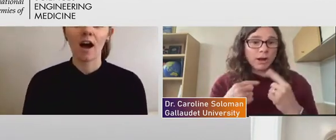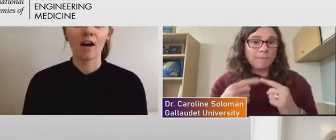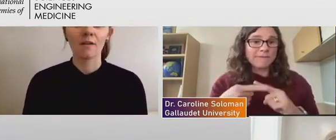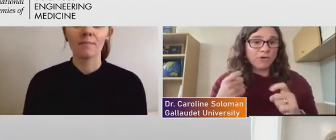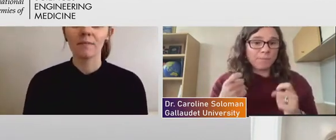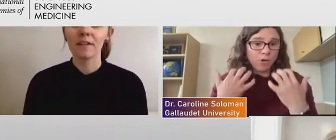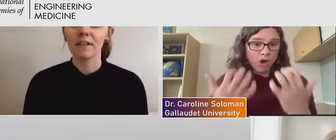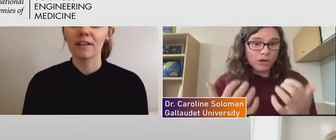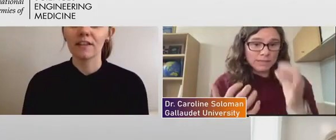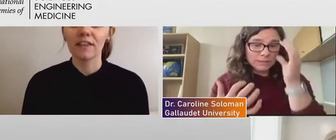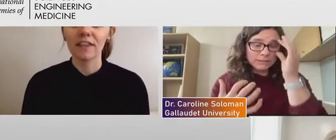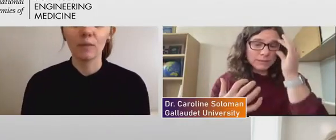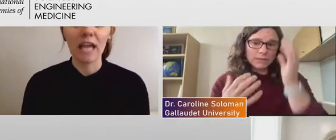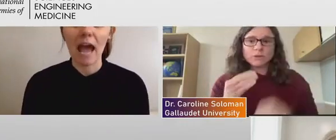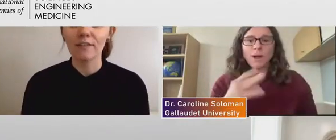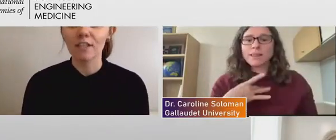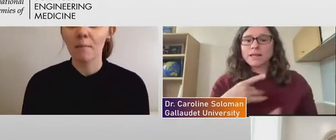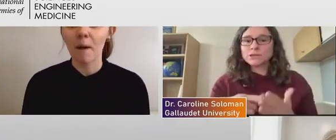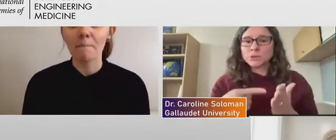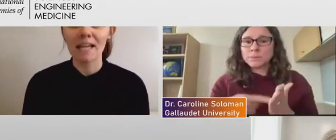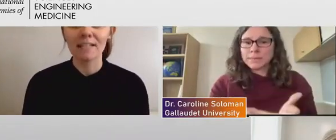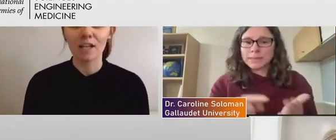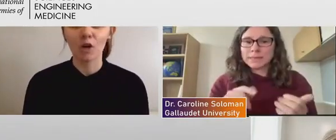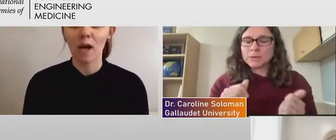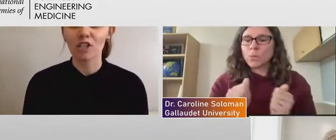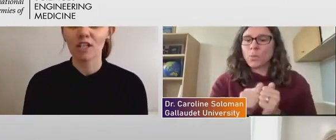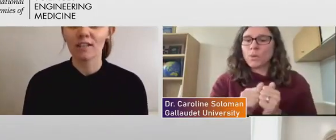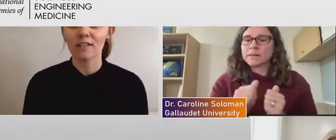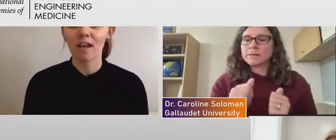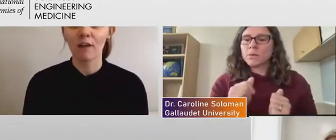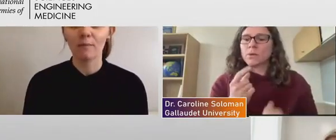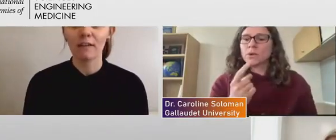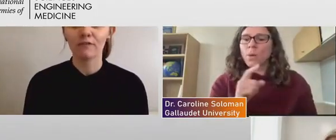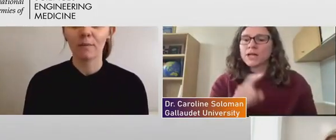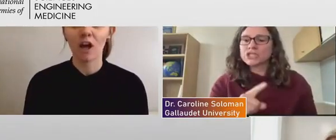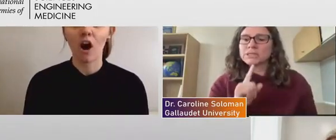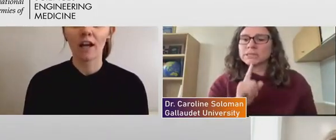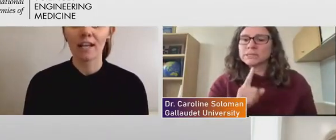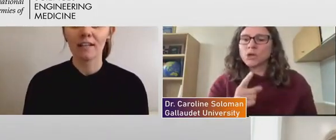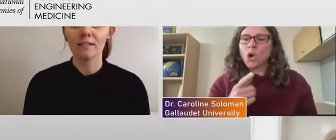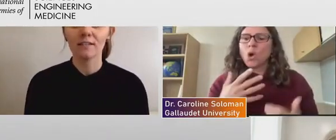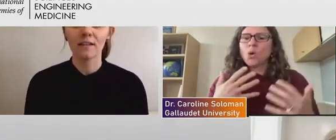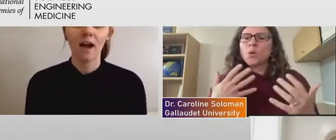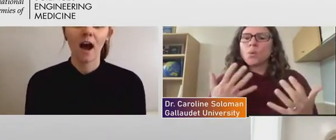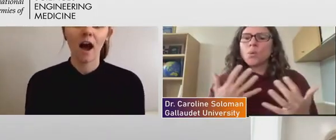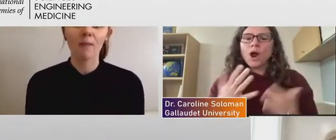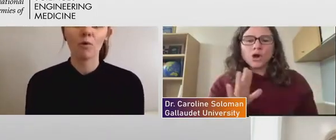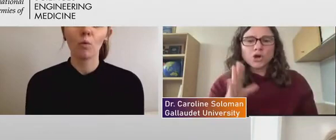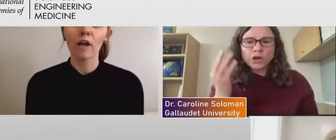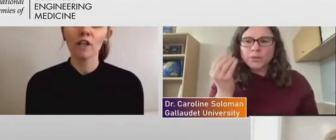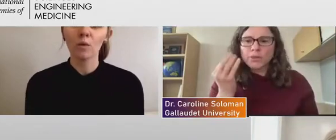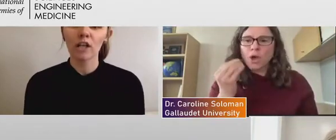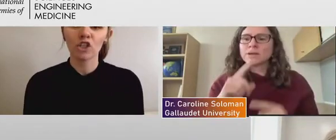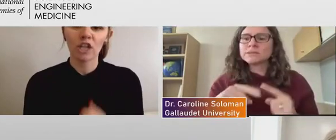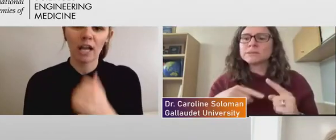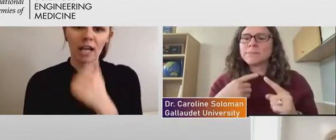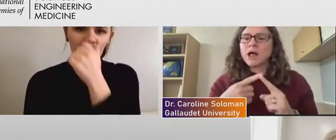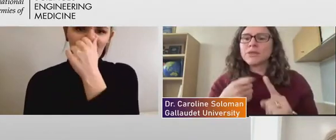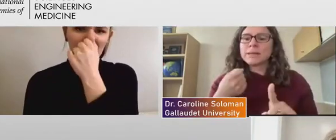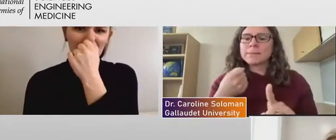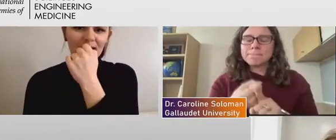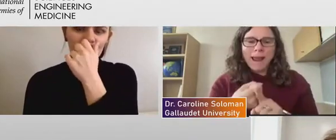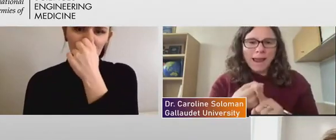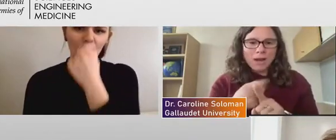Um, we have some amazing questions coming from the audience. Um, one question